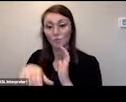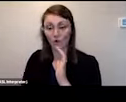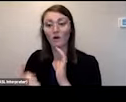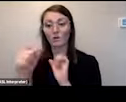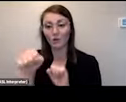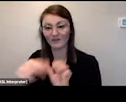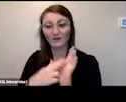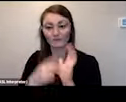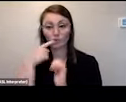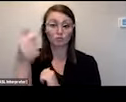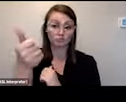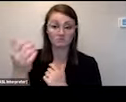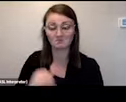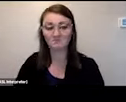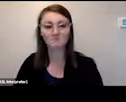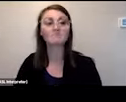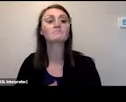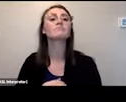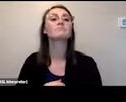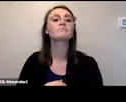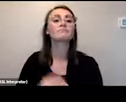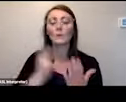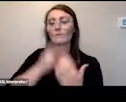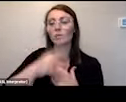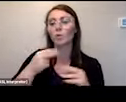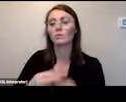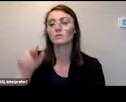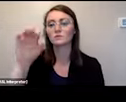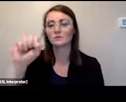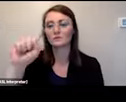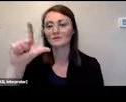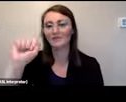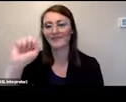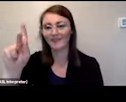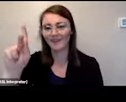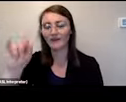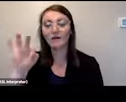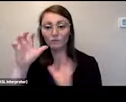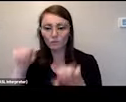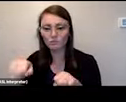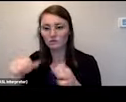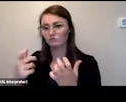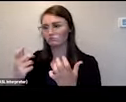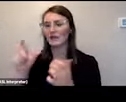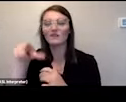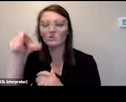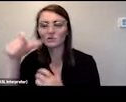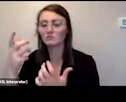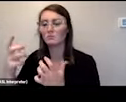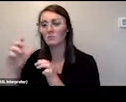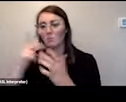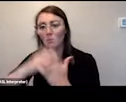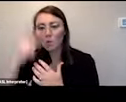we're going to use slack as our way to communicate people who are doing design requests and printing requests and if you're interested